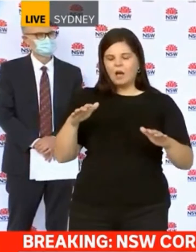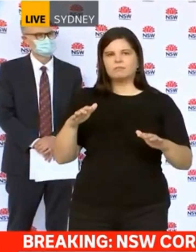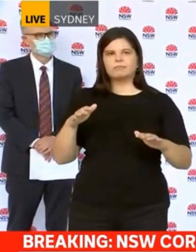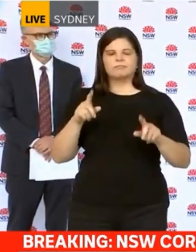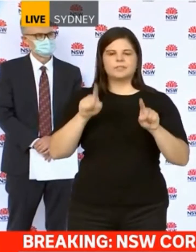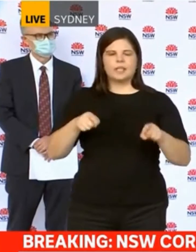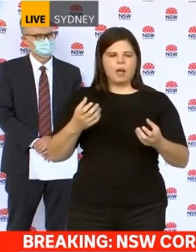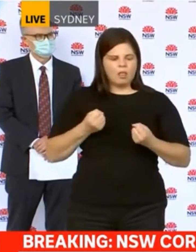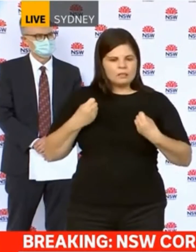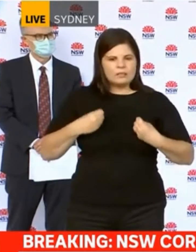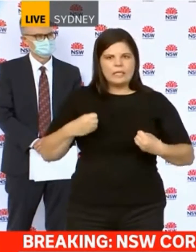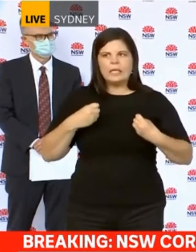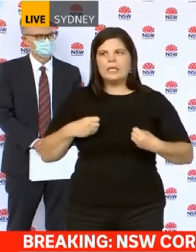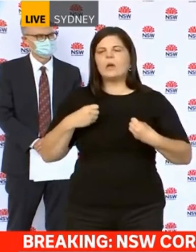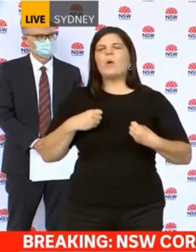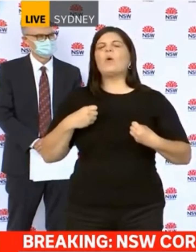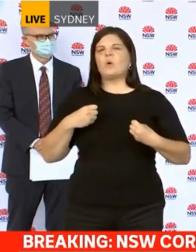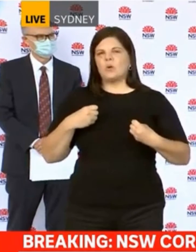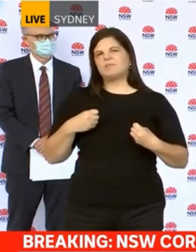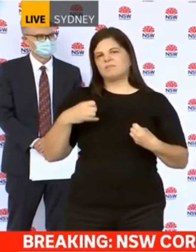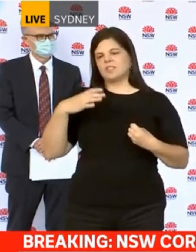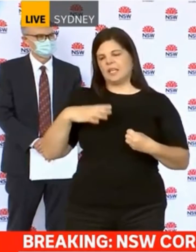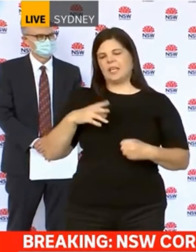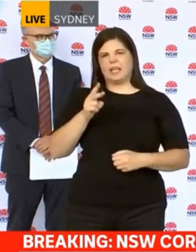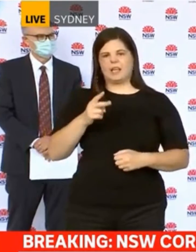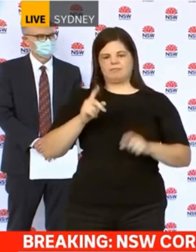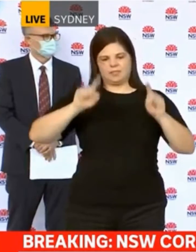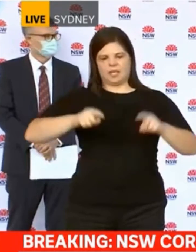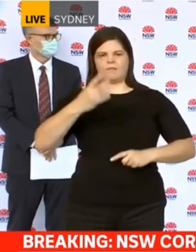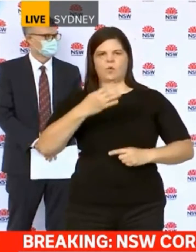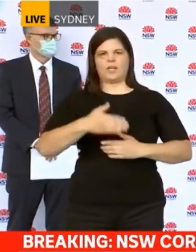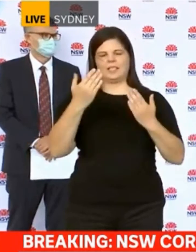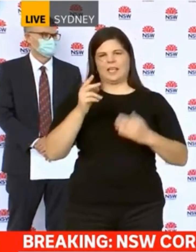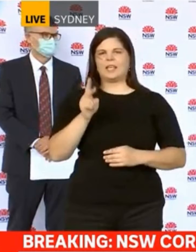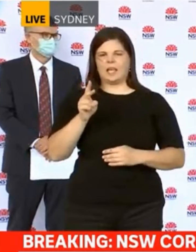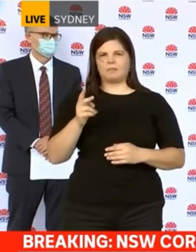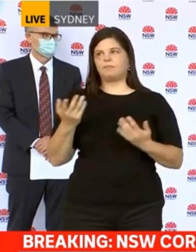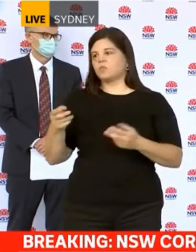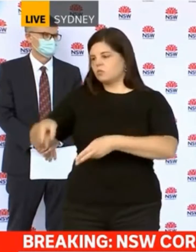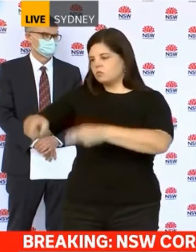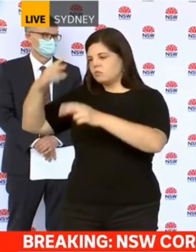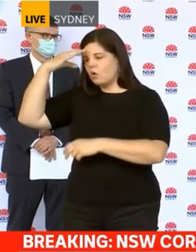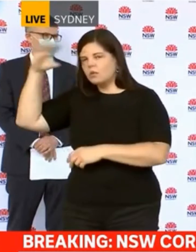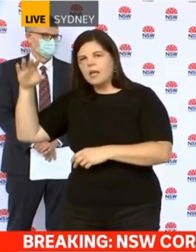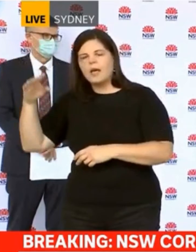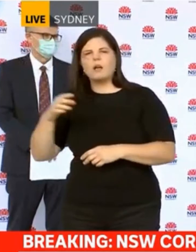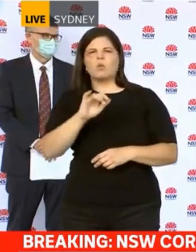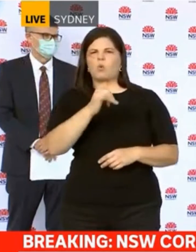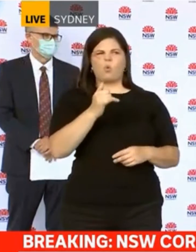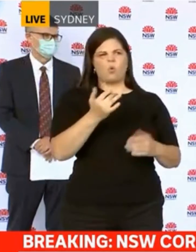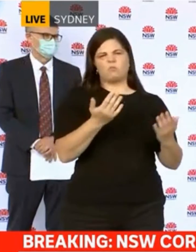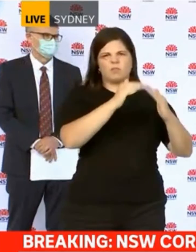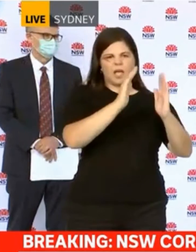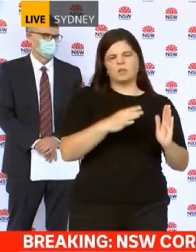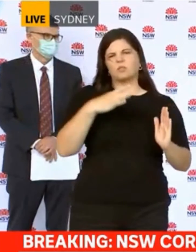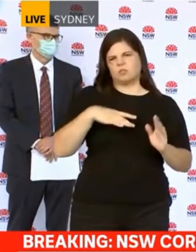isolation at home, that you stay there for the 14 days and whether you're in quarantine, depending on the strain of virus you have,